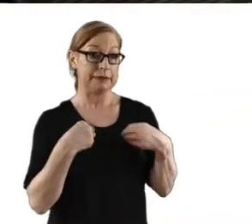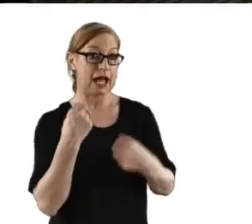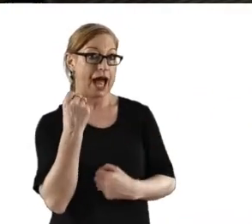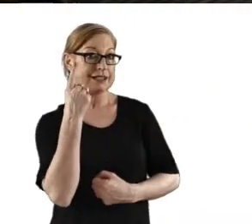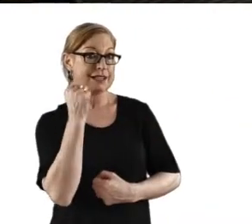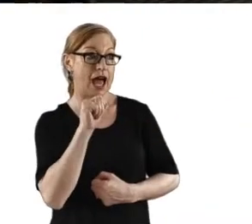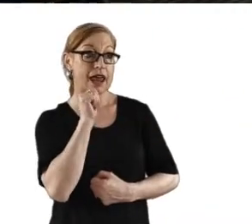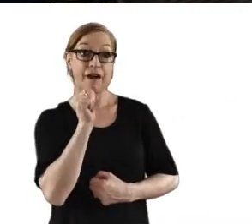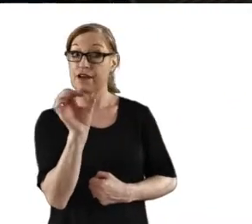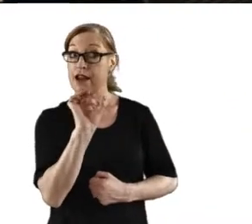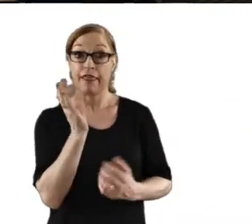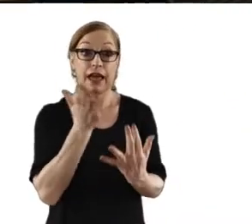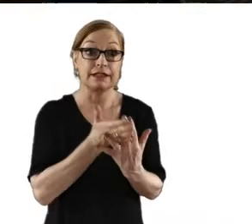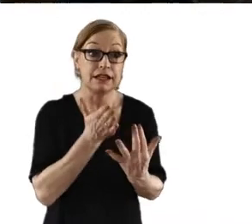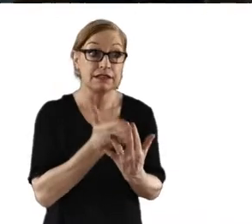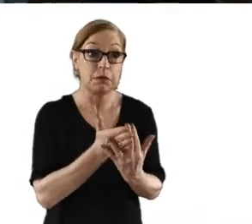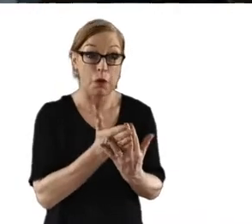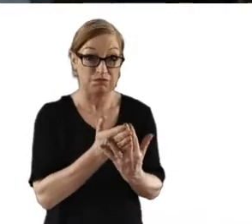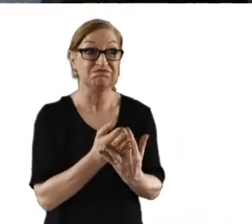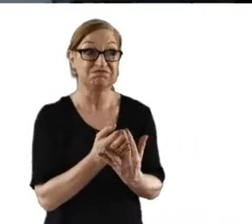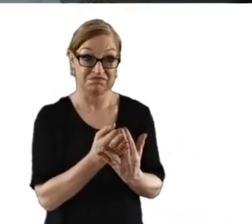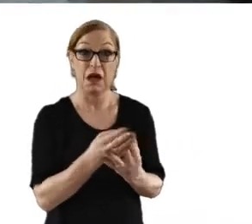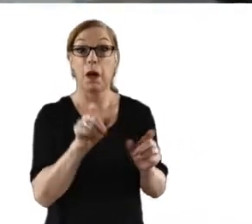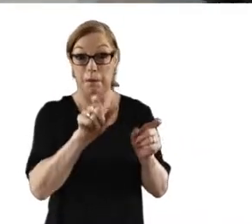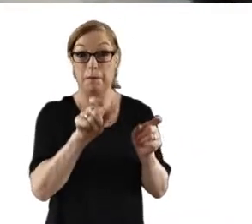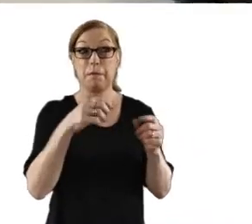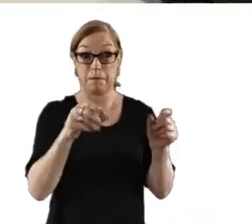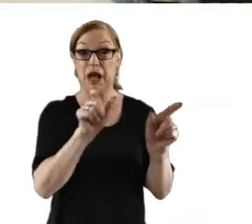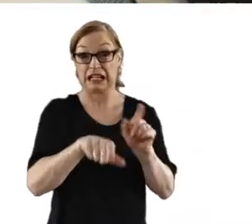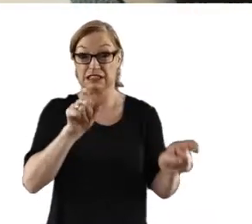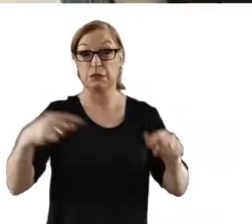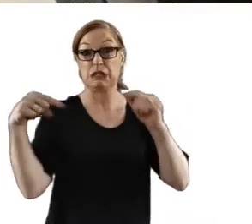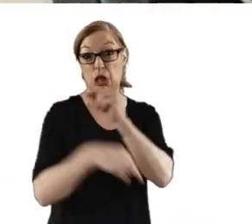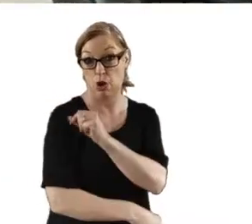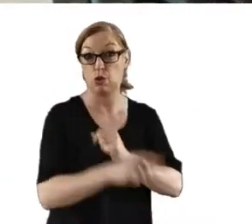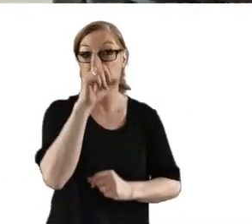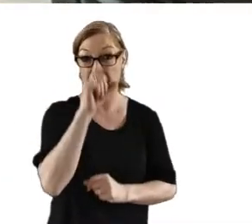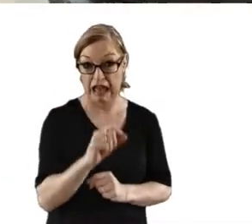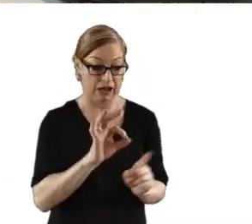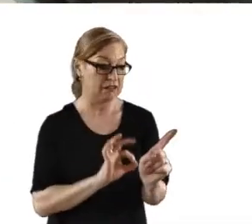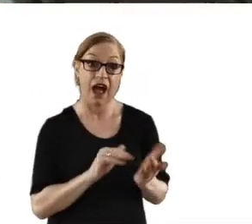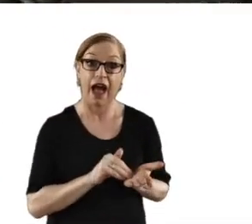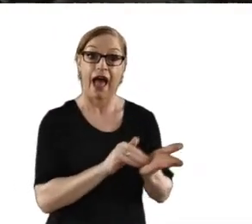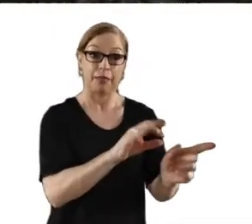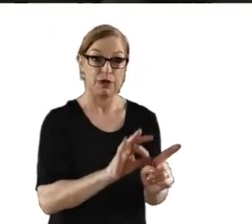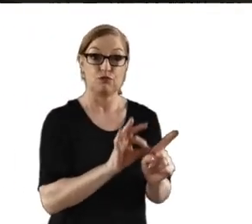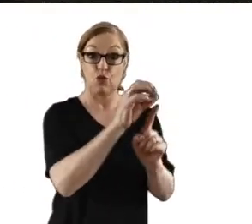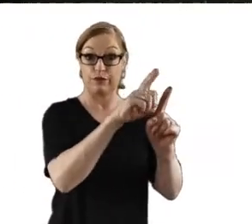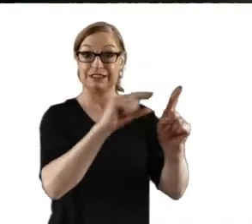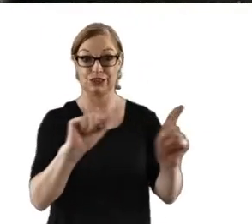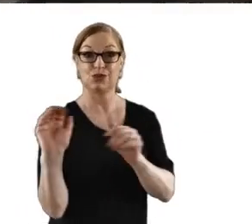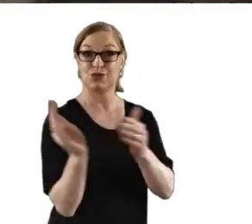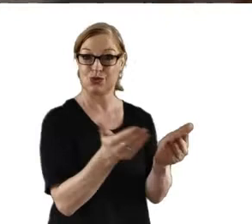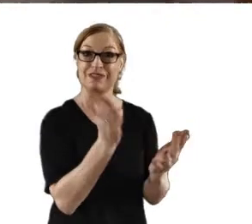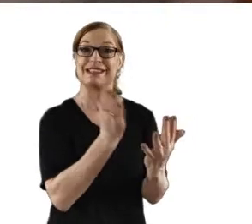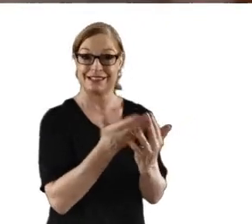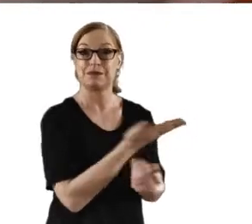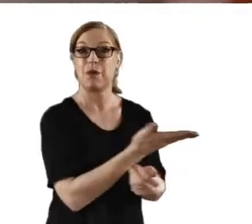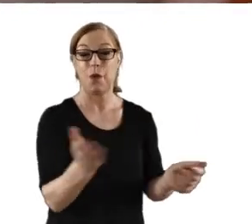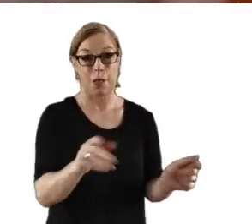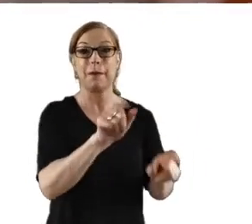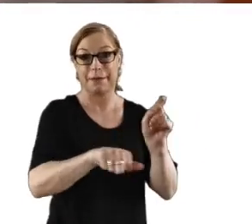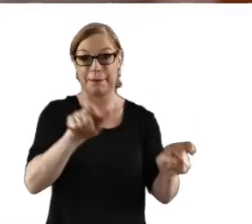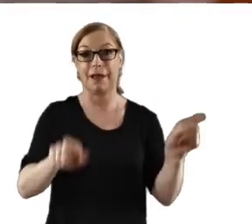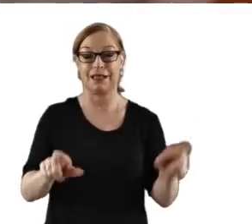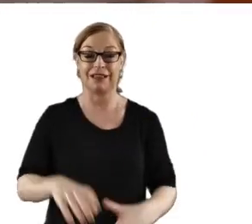They help clients understand the real cost of digital exclusion, and how they can make their digital services accessible for